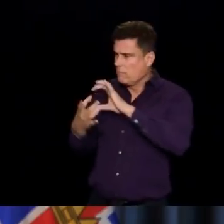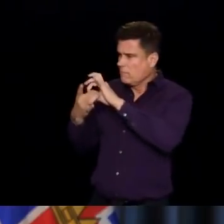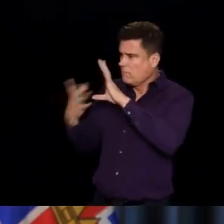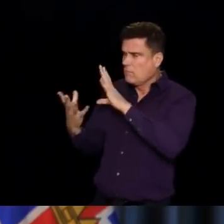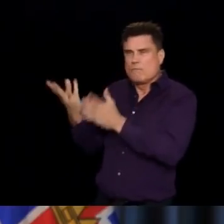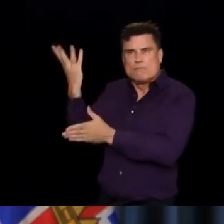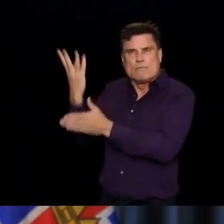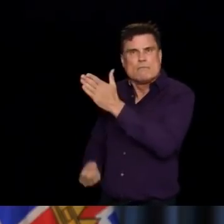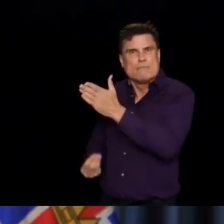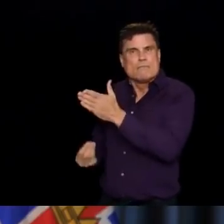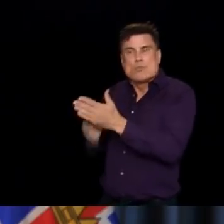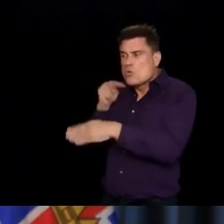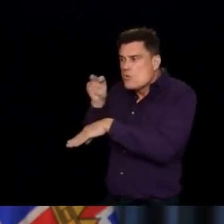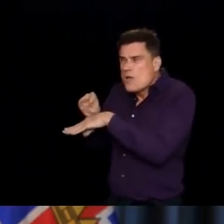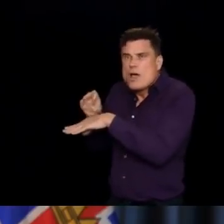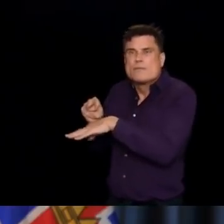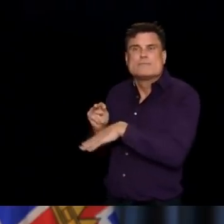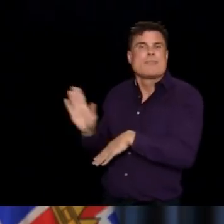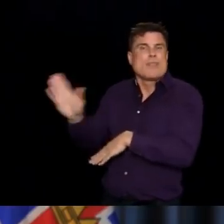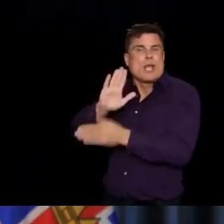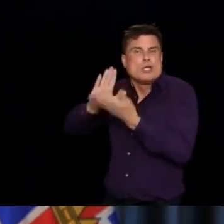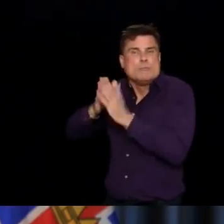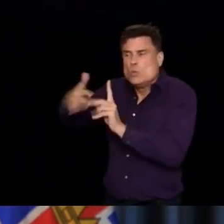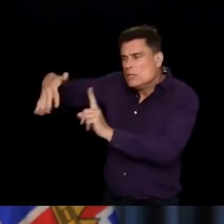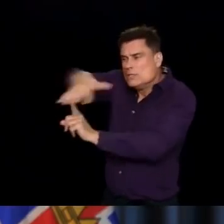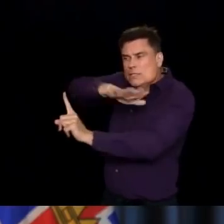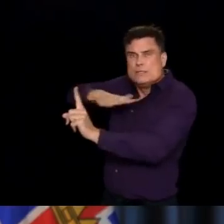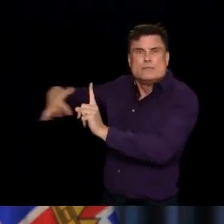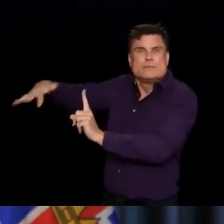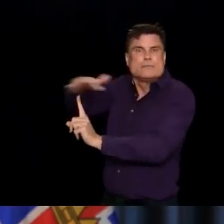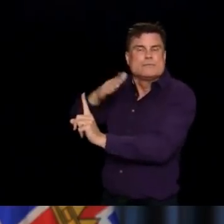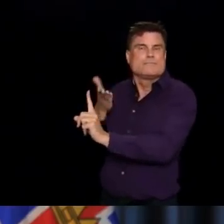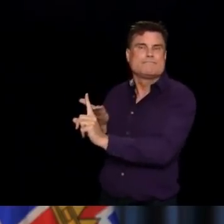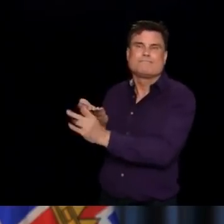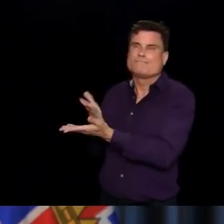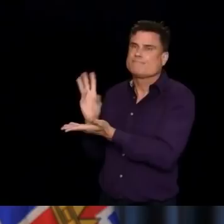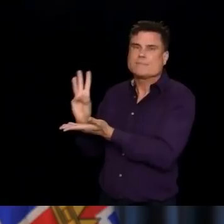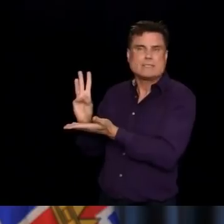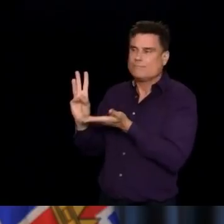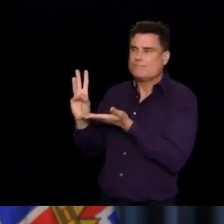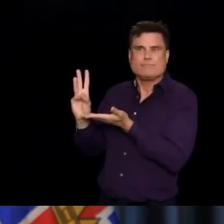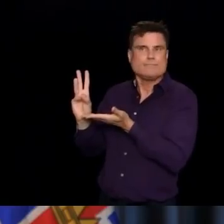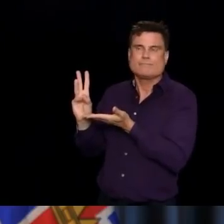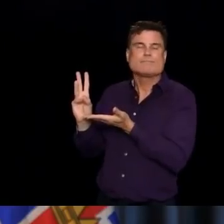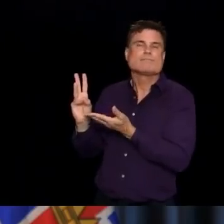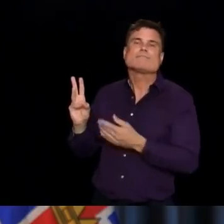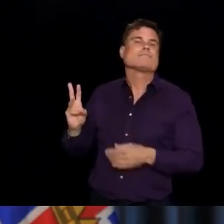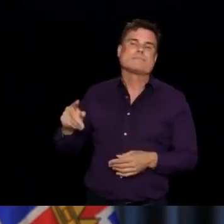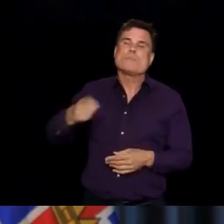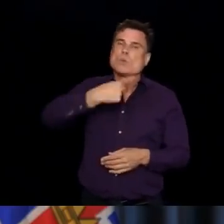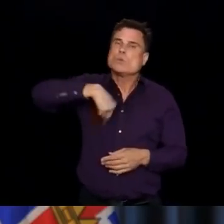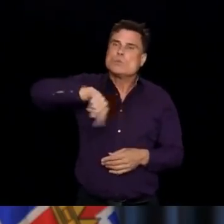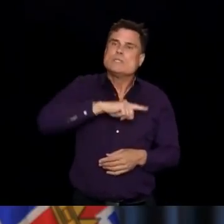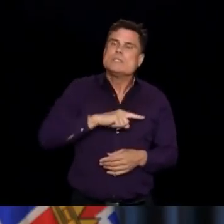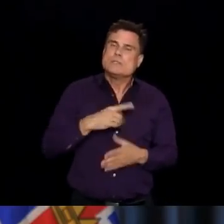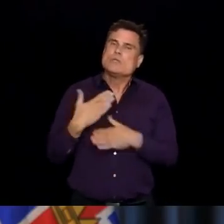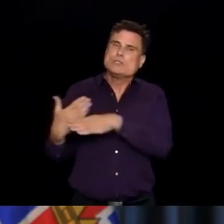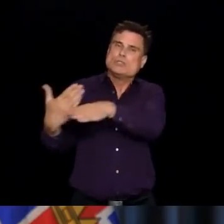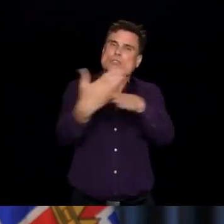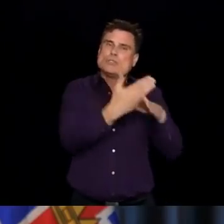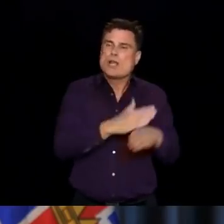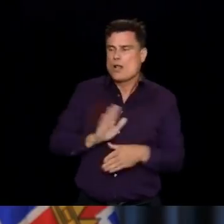for the communities involved. And we share that sense of loss, that sense of grief with them. with